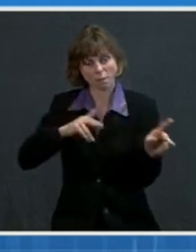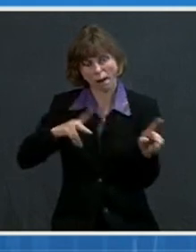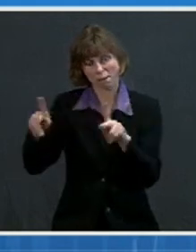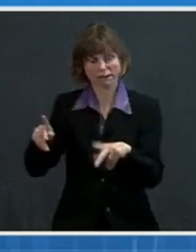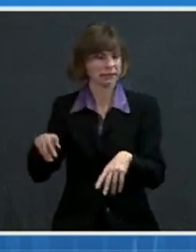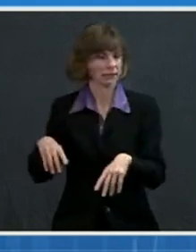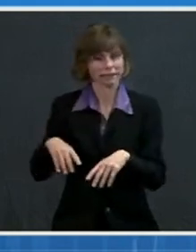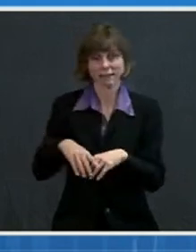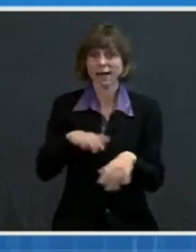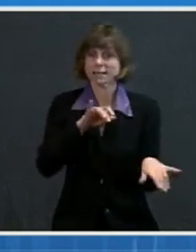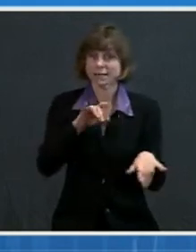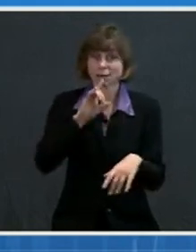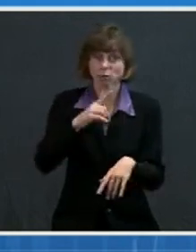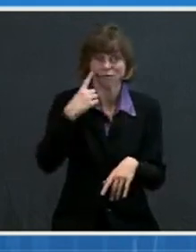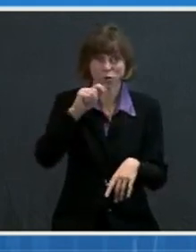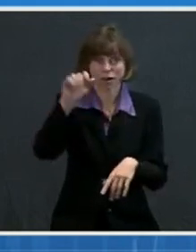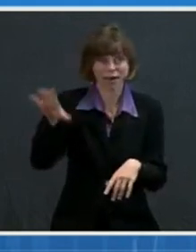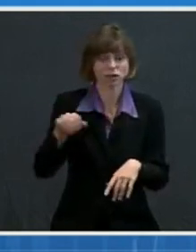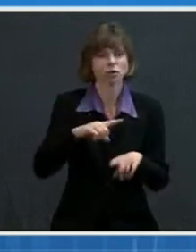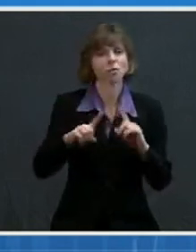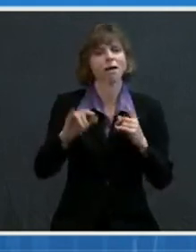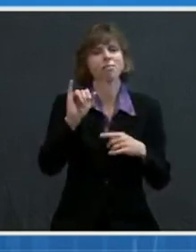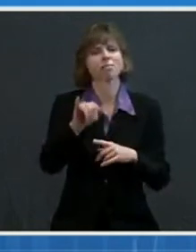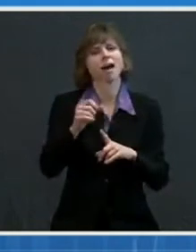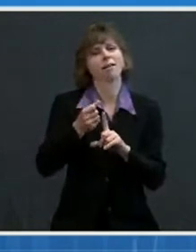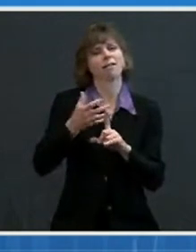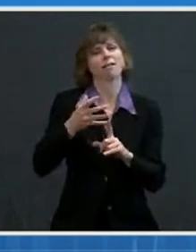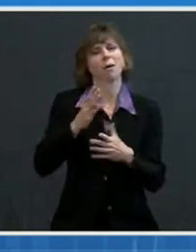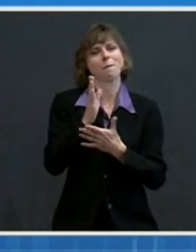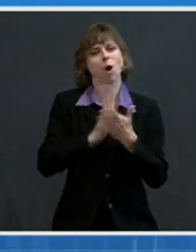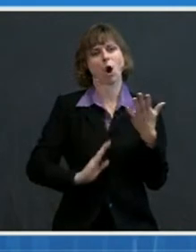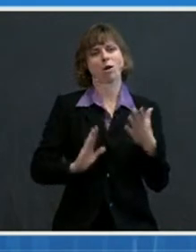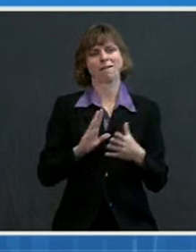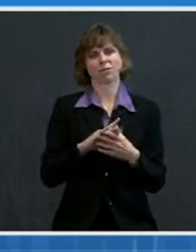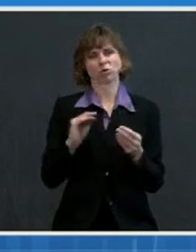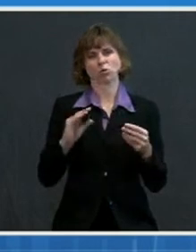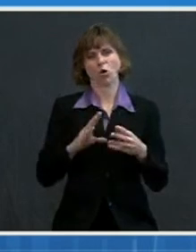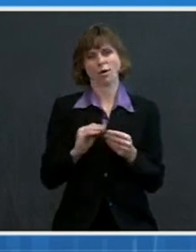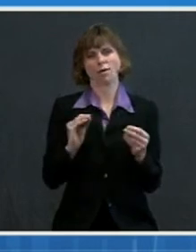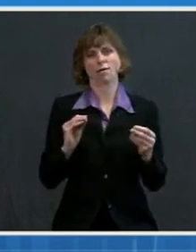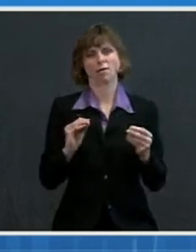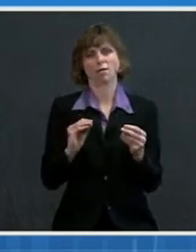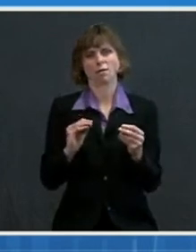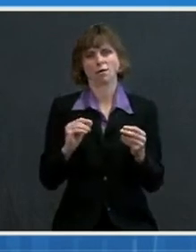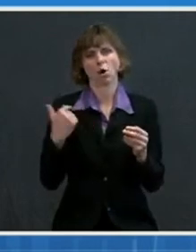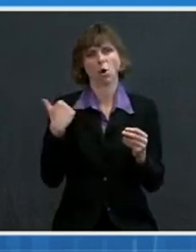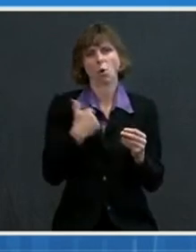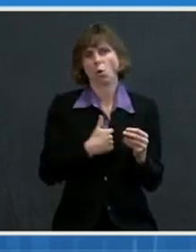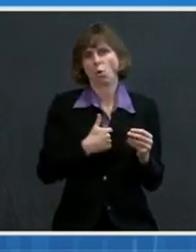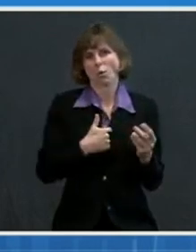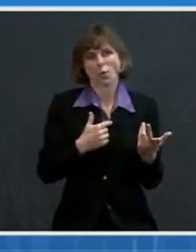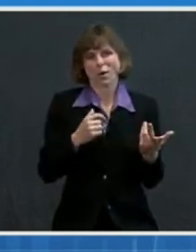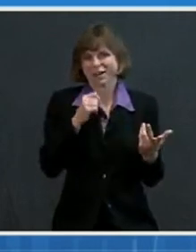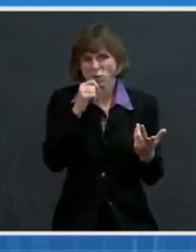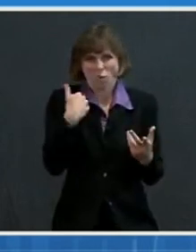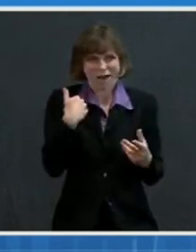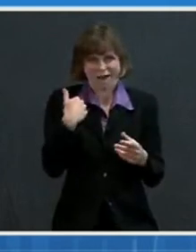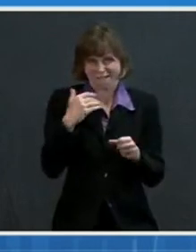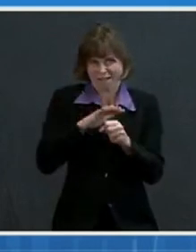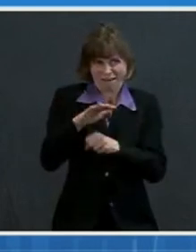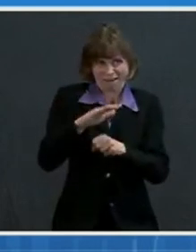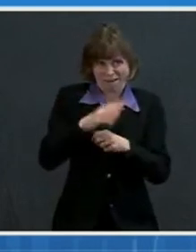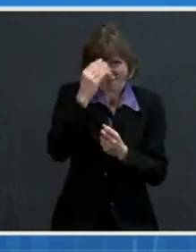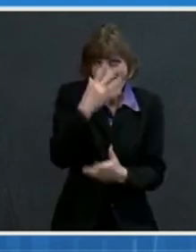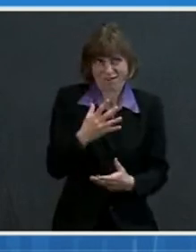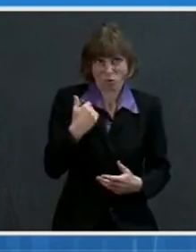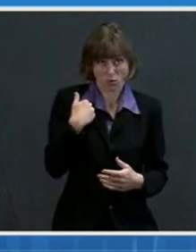this all still only tells part of the story, as we remain limited by the completeness of our data. We only have race and ethnicity data